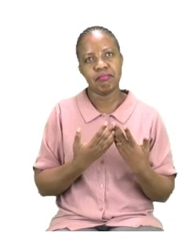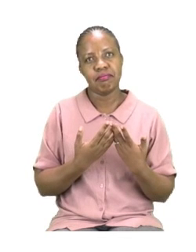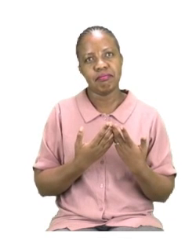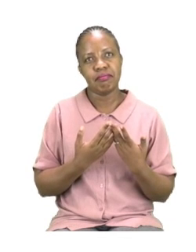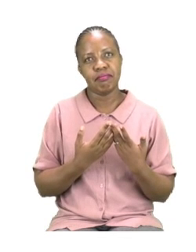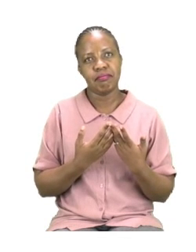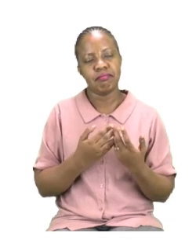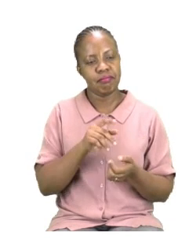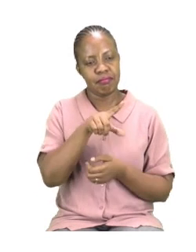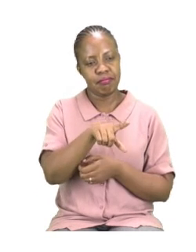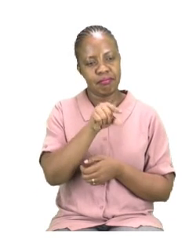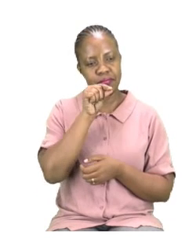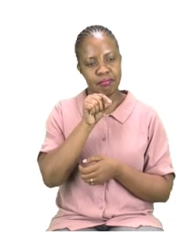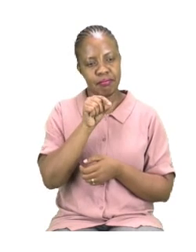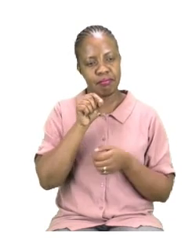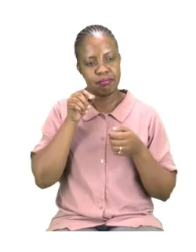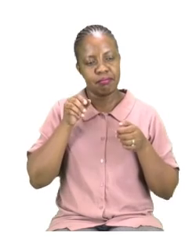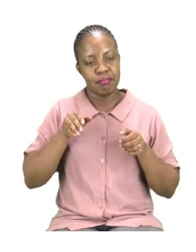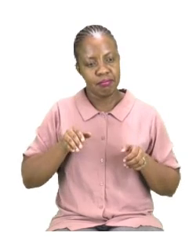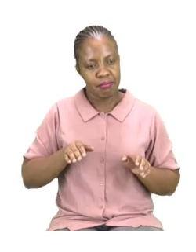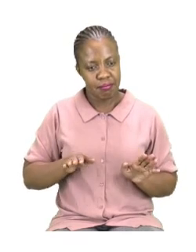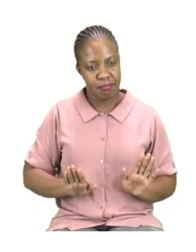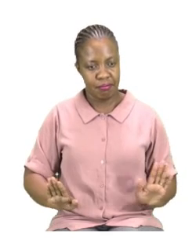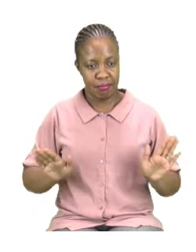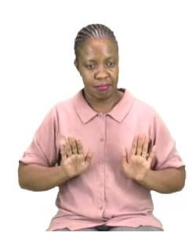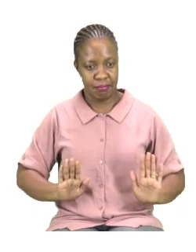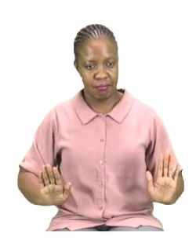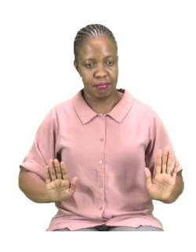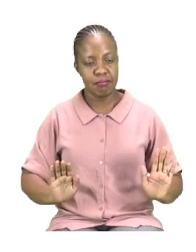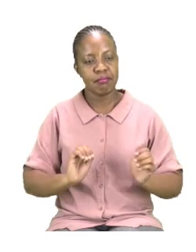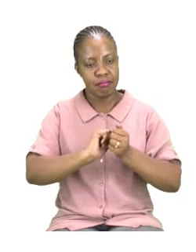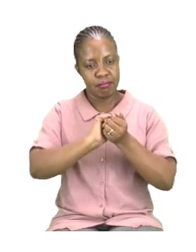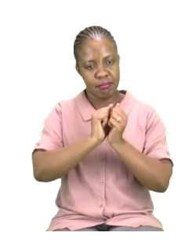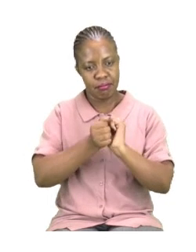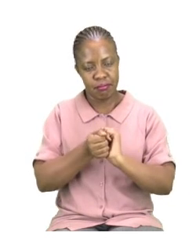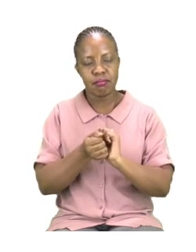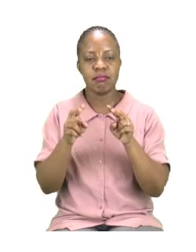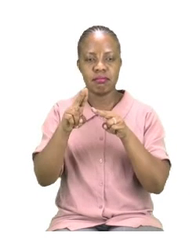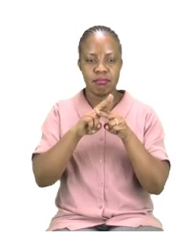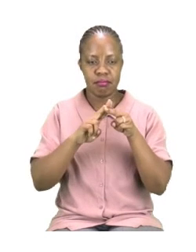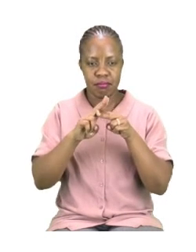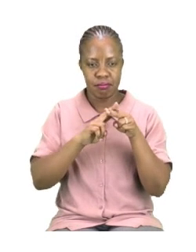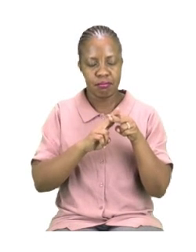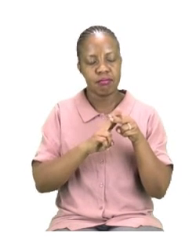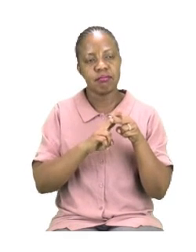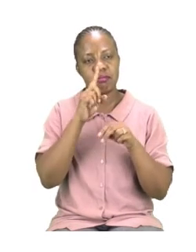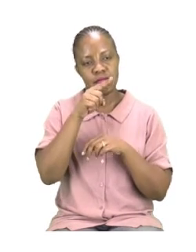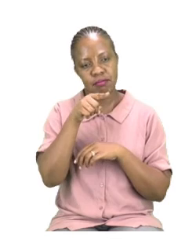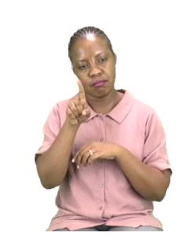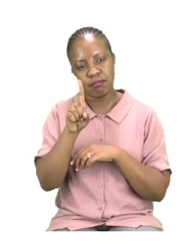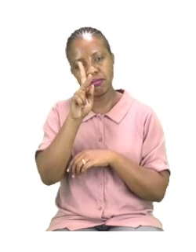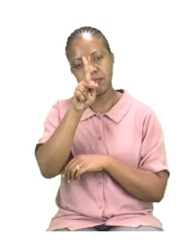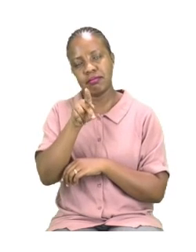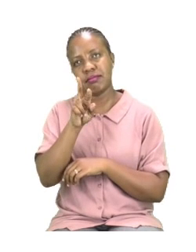girls with a pronoun. Now, it seems like there are a lot of people. So, we